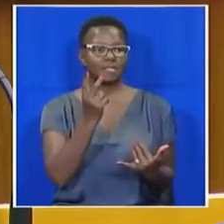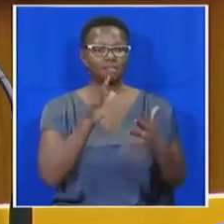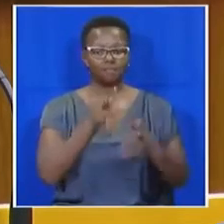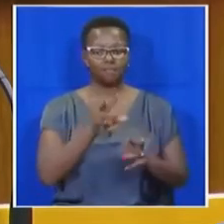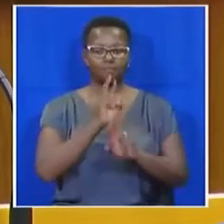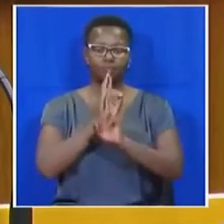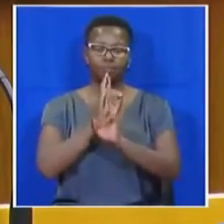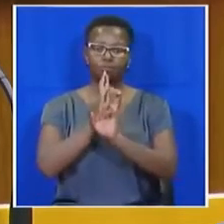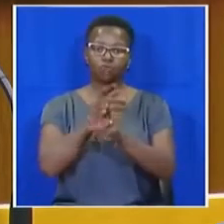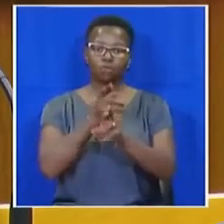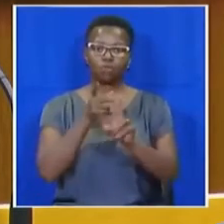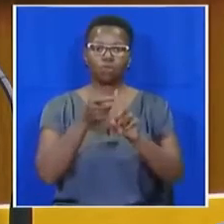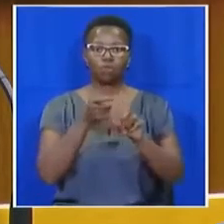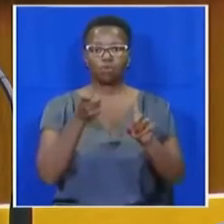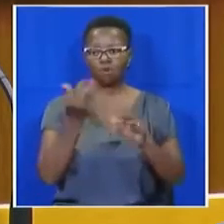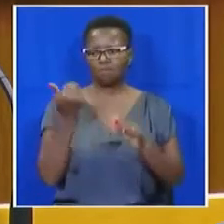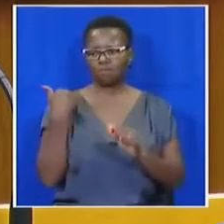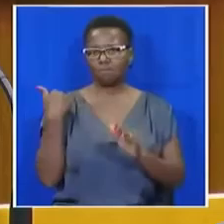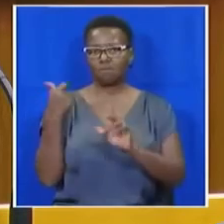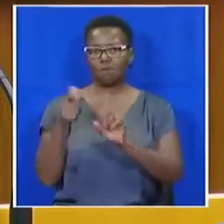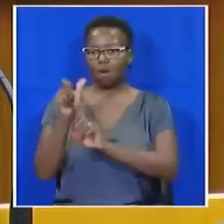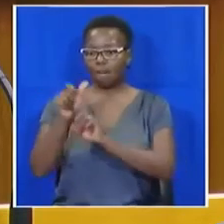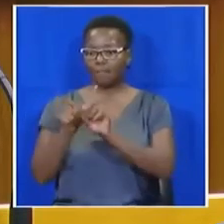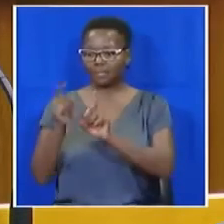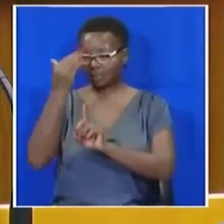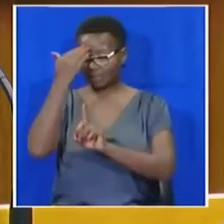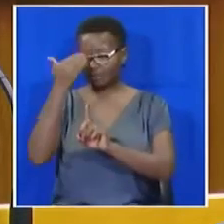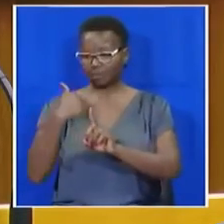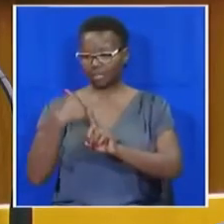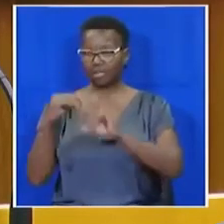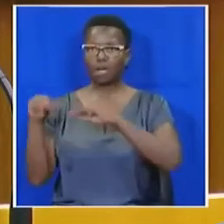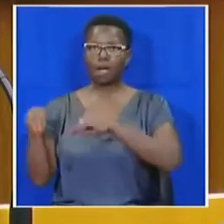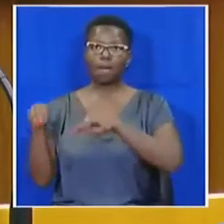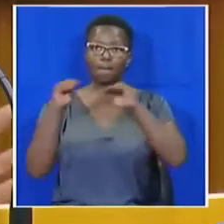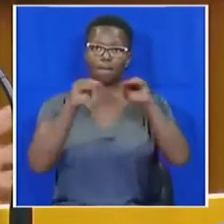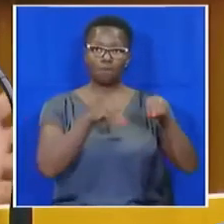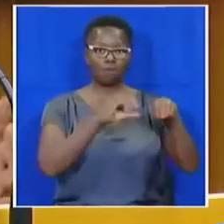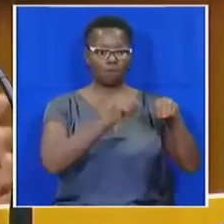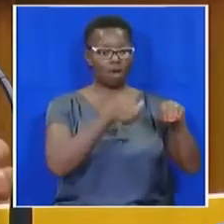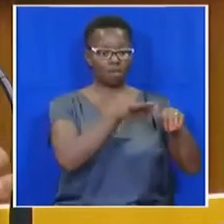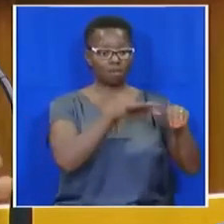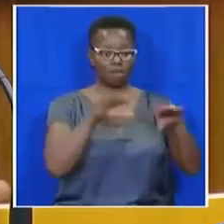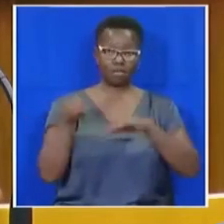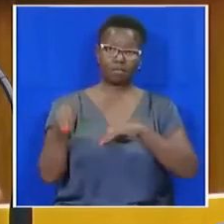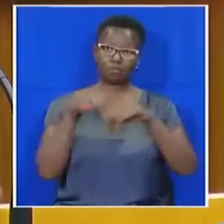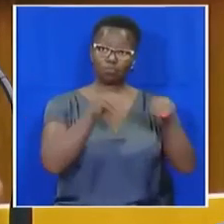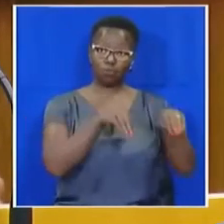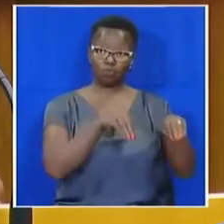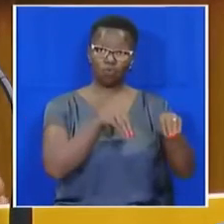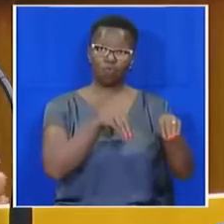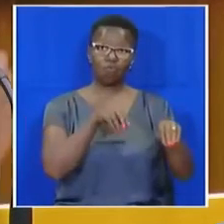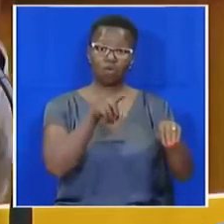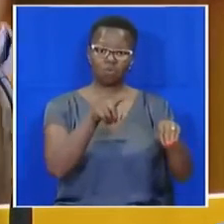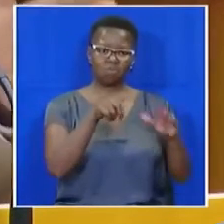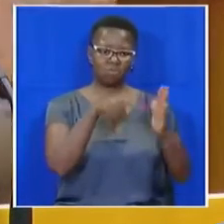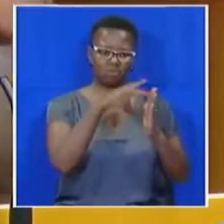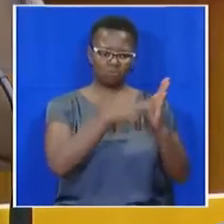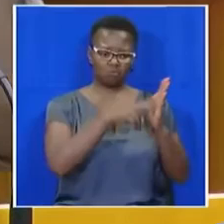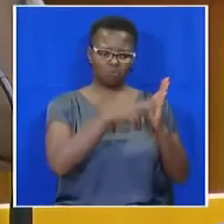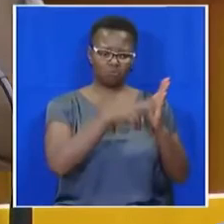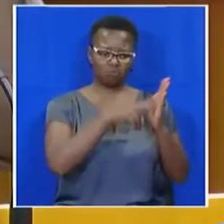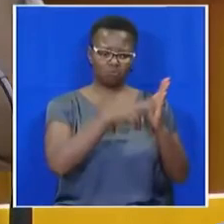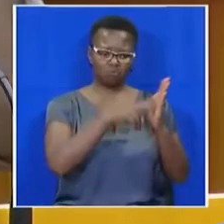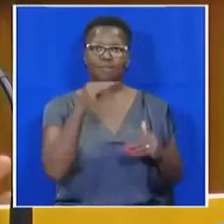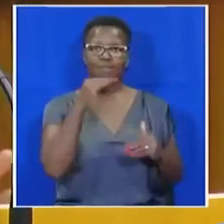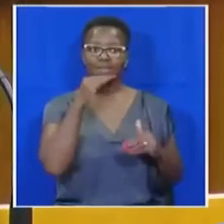these patients were transferred from one place to the other, it gives you an impression that they were sent